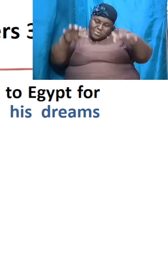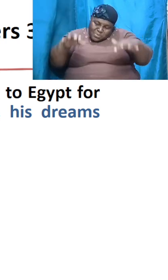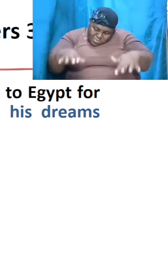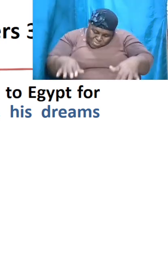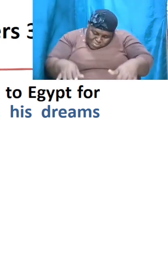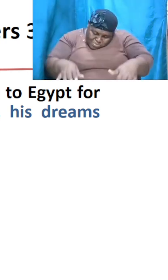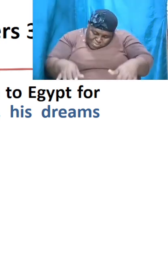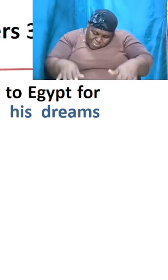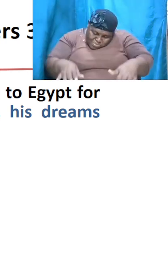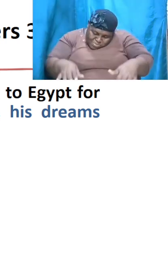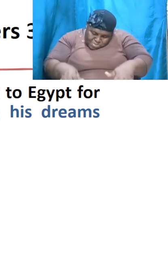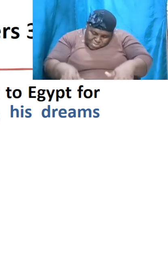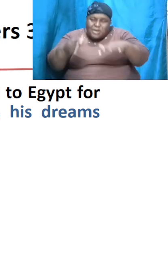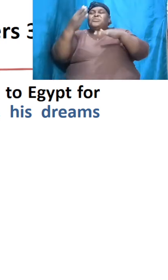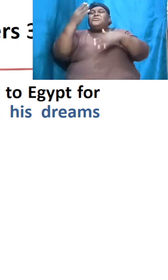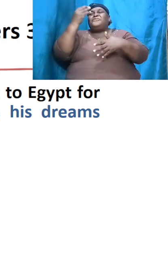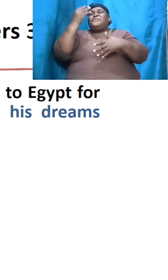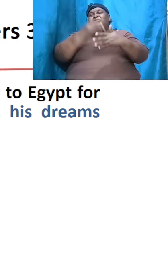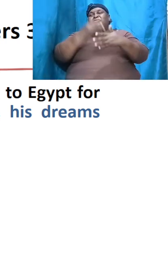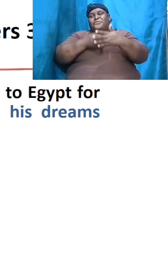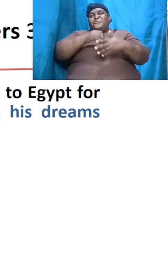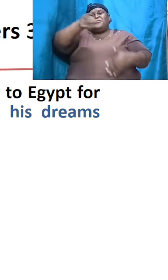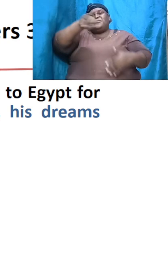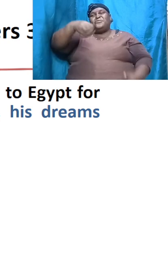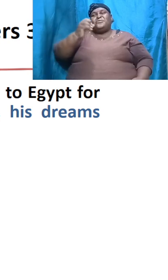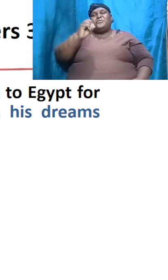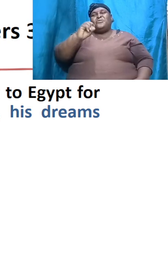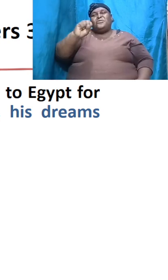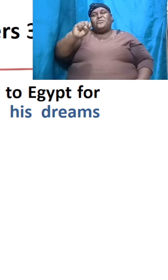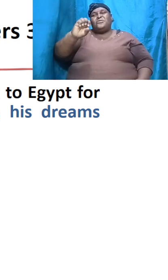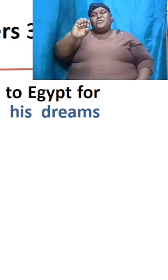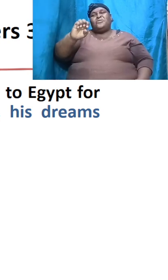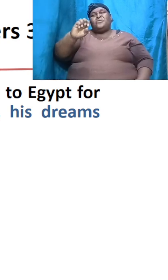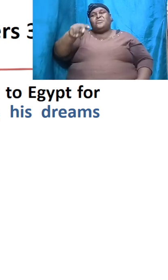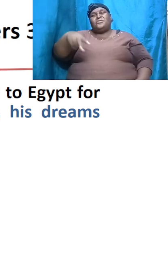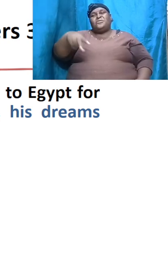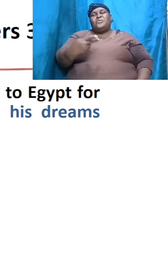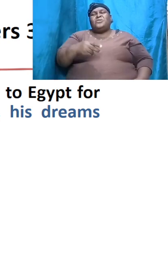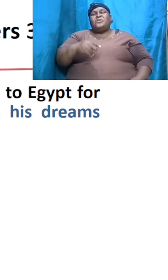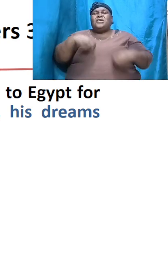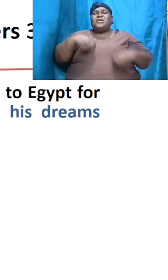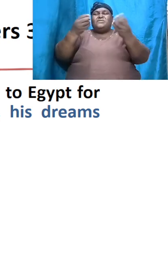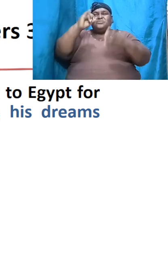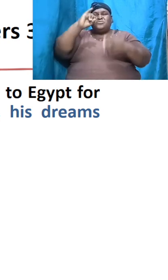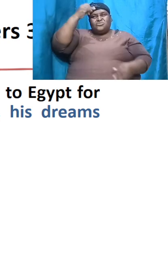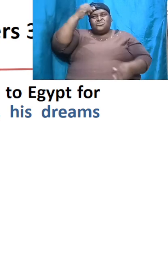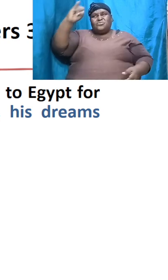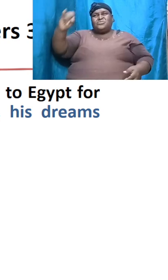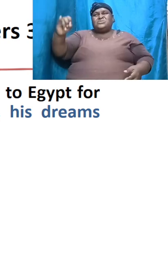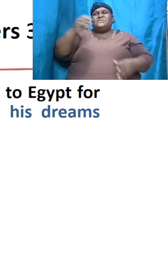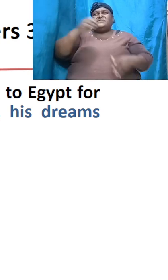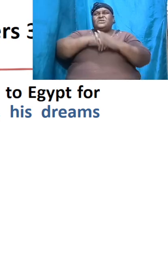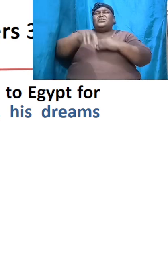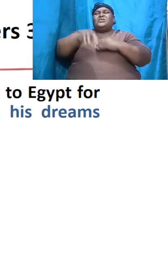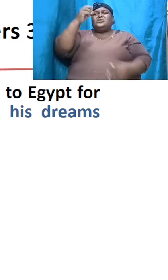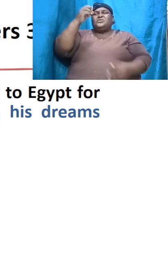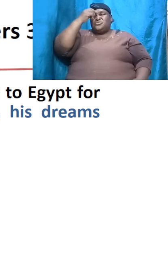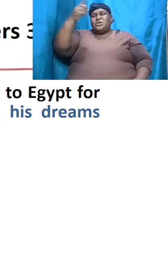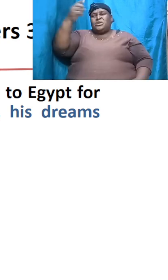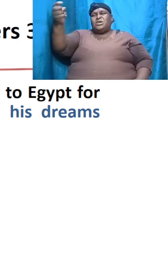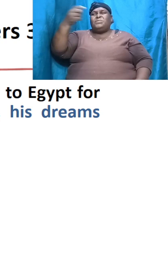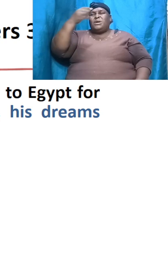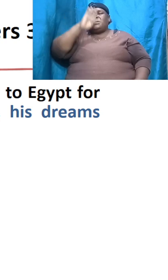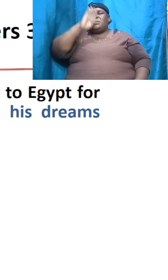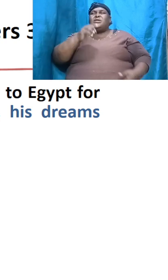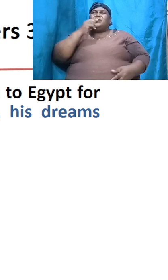instantly in a moment what was given to Joseph in a dream what God prophesied years before it just